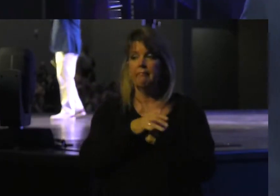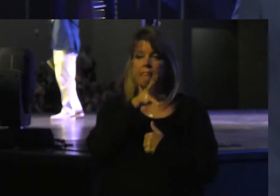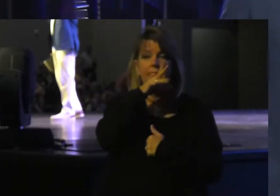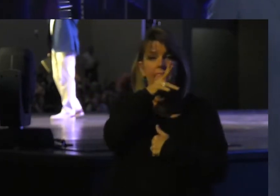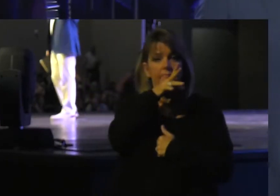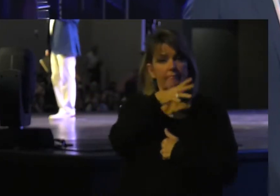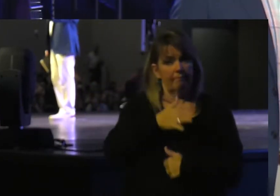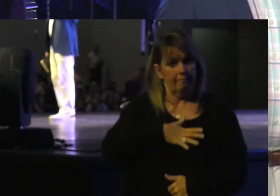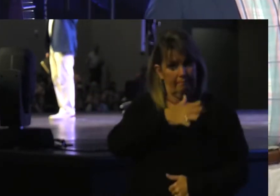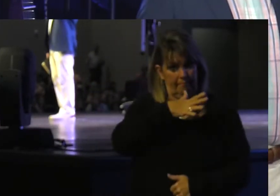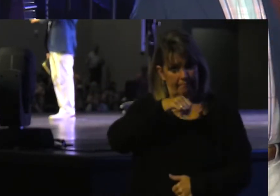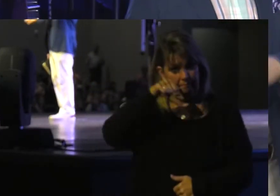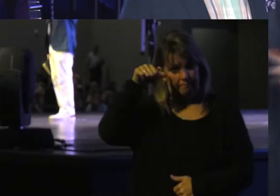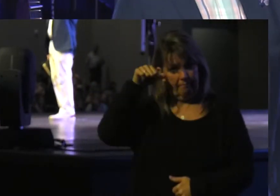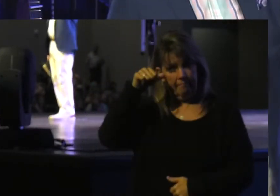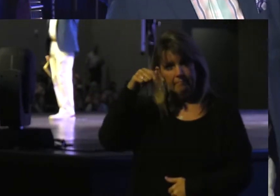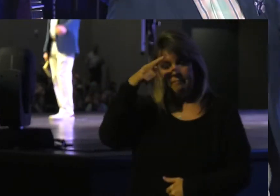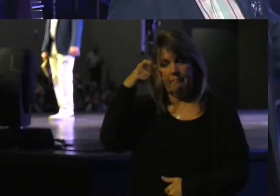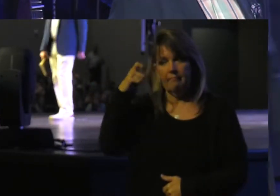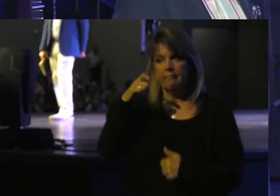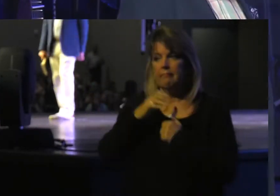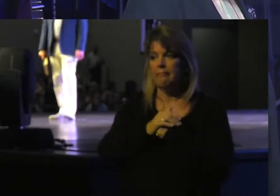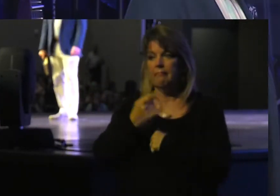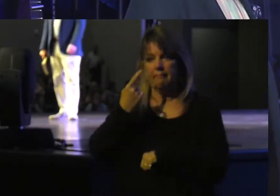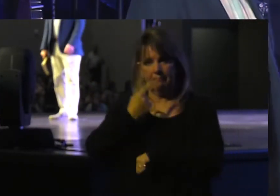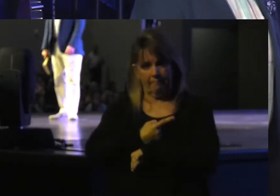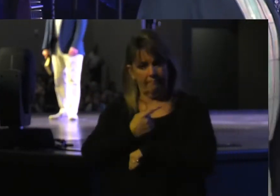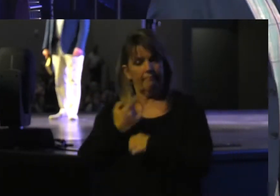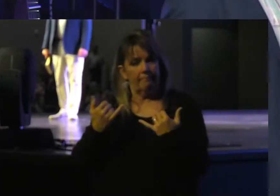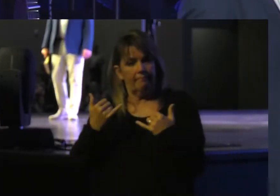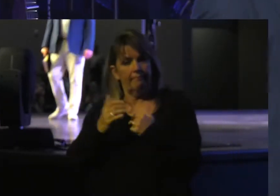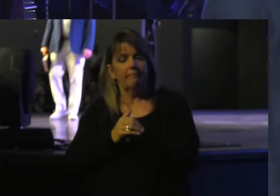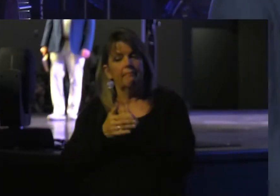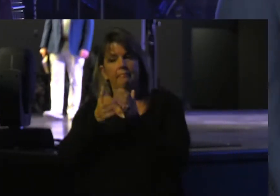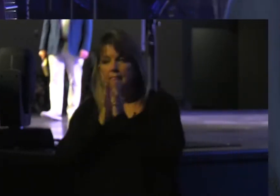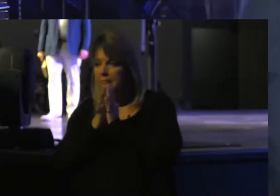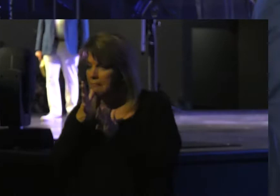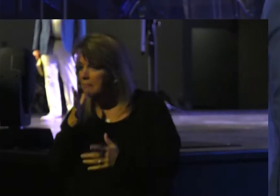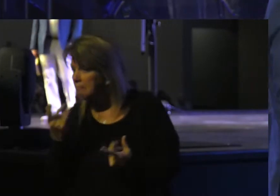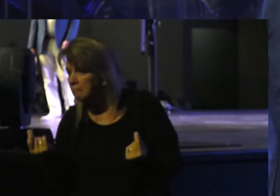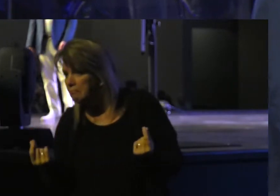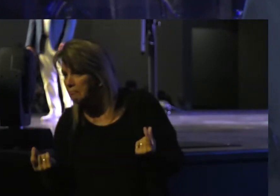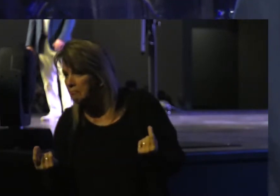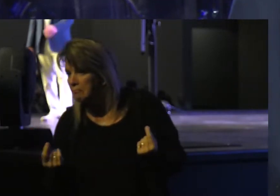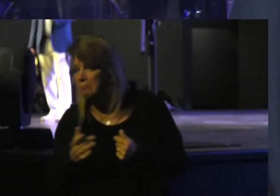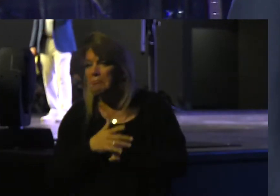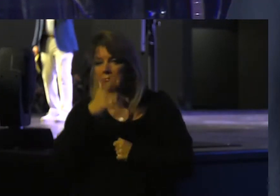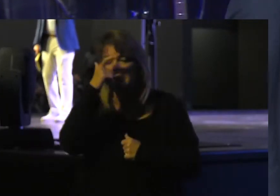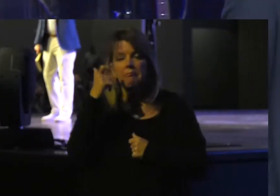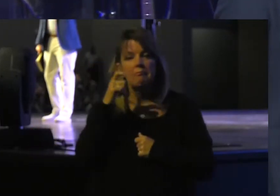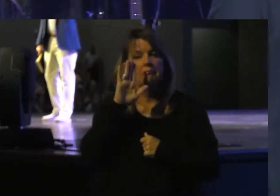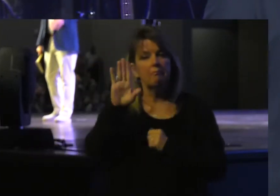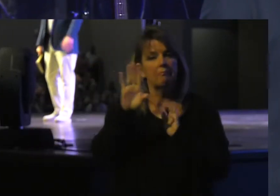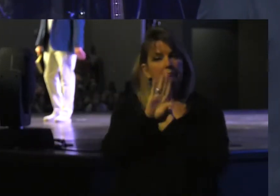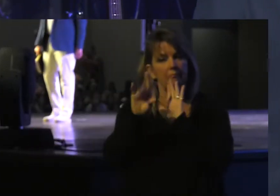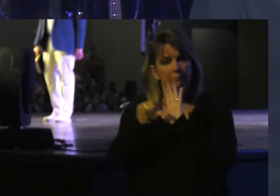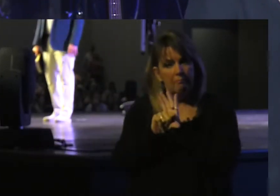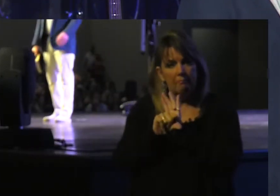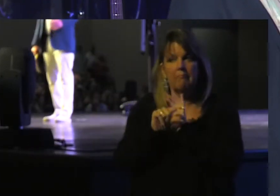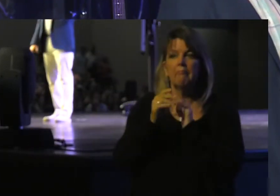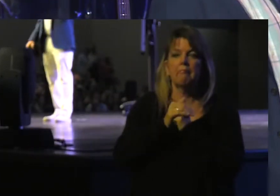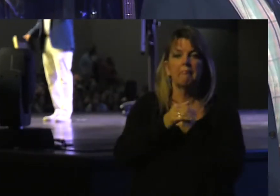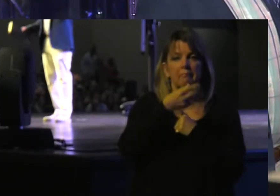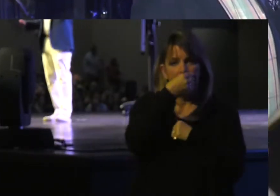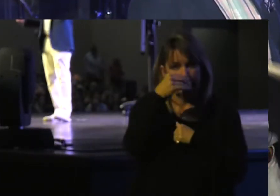her yesterday due to the nature of my day today and asked her what she was doing. And because of a background in floristry